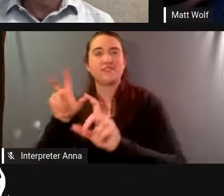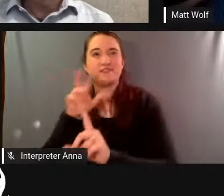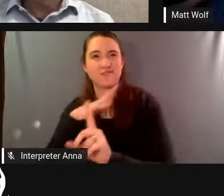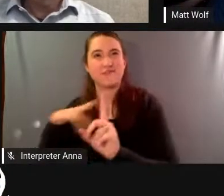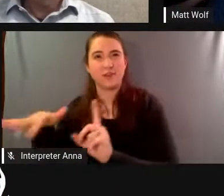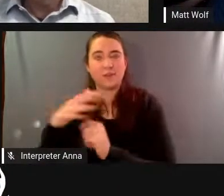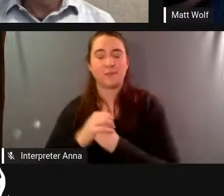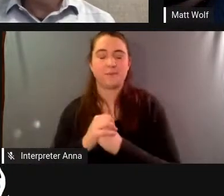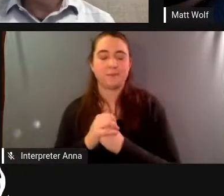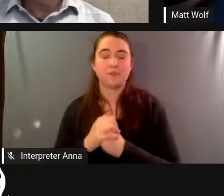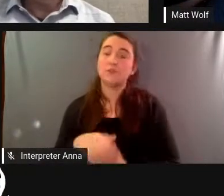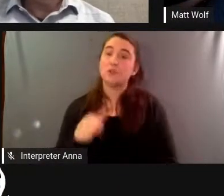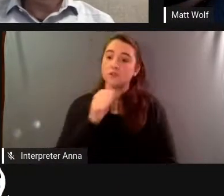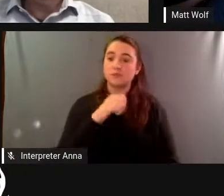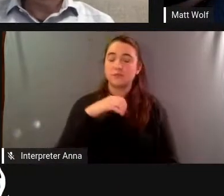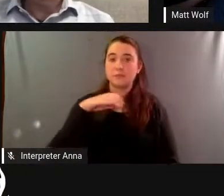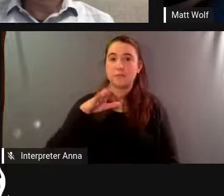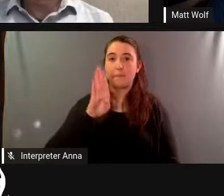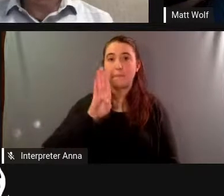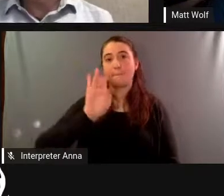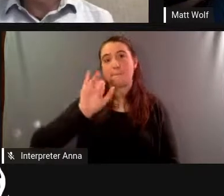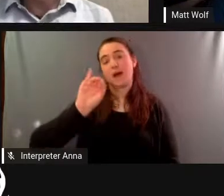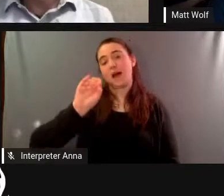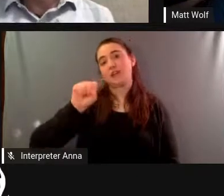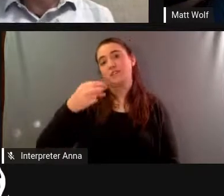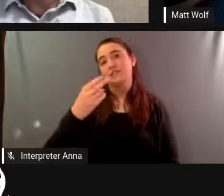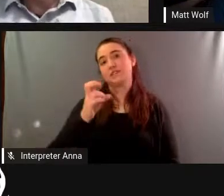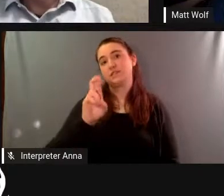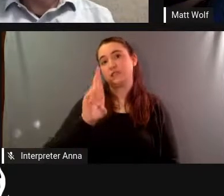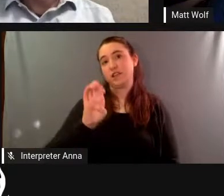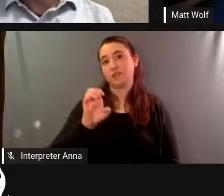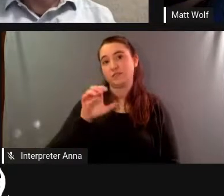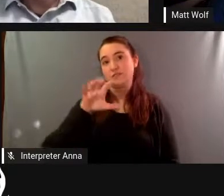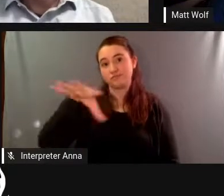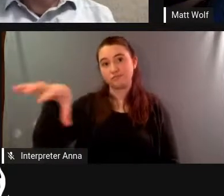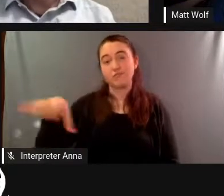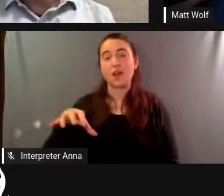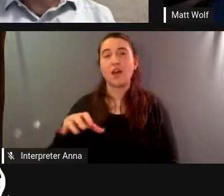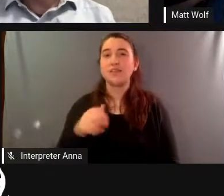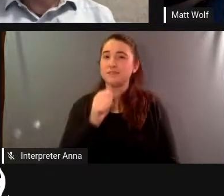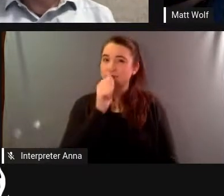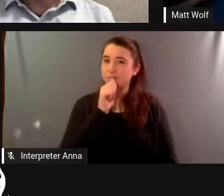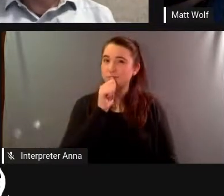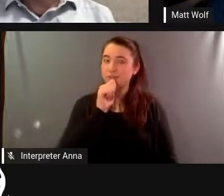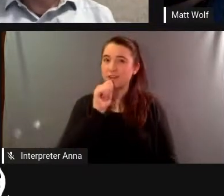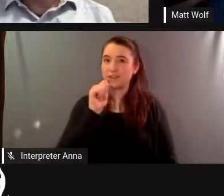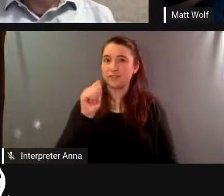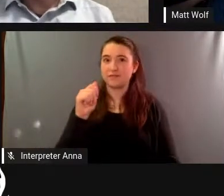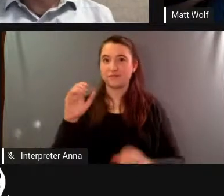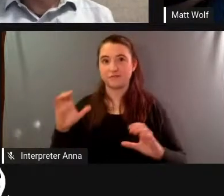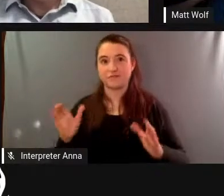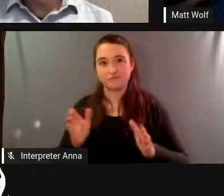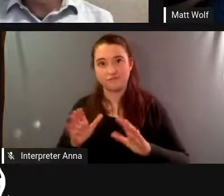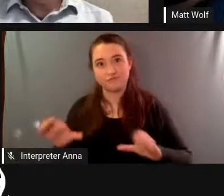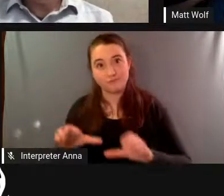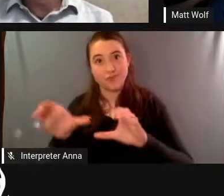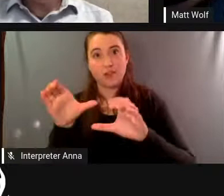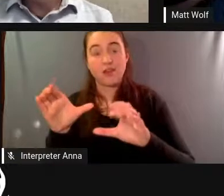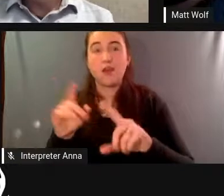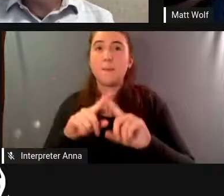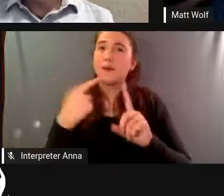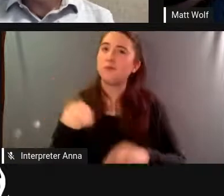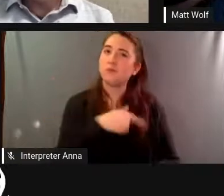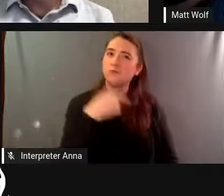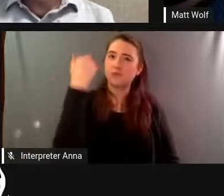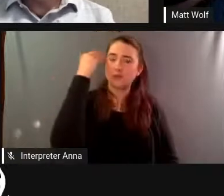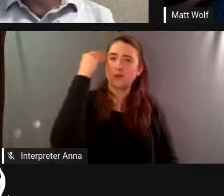venture biosphere 2 we were quite aware that we were doing you know fundamental research that would be valuable for